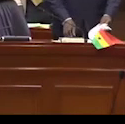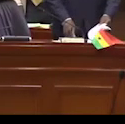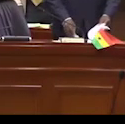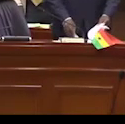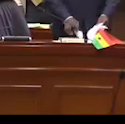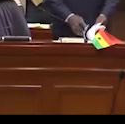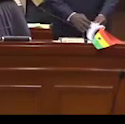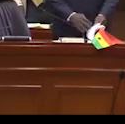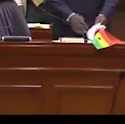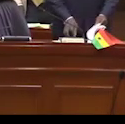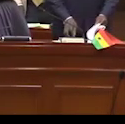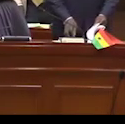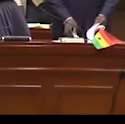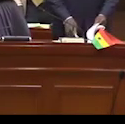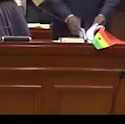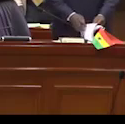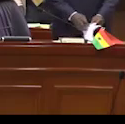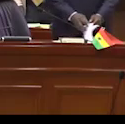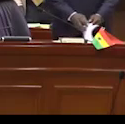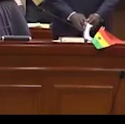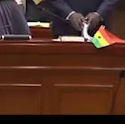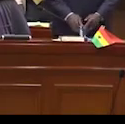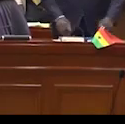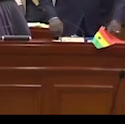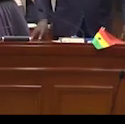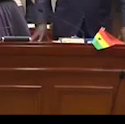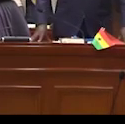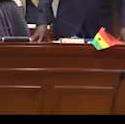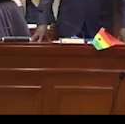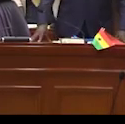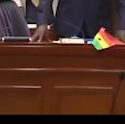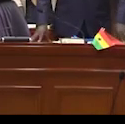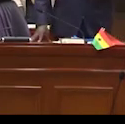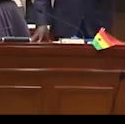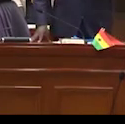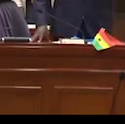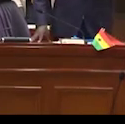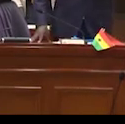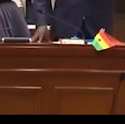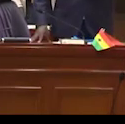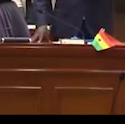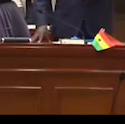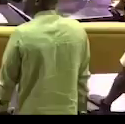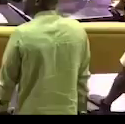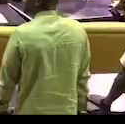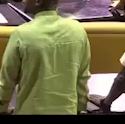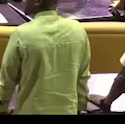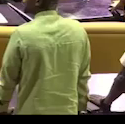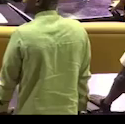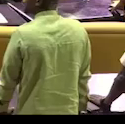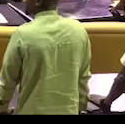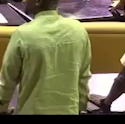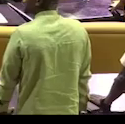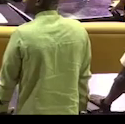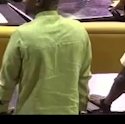give divine guidance to the President of the Republic, endow members of Parliament and ministers